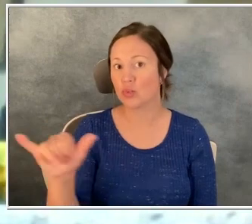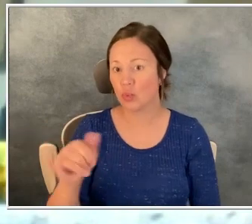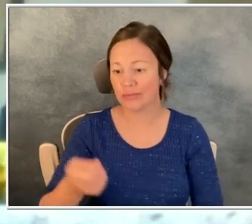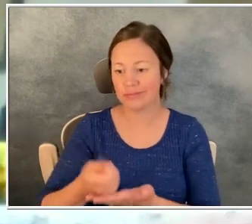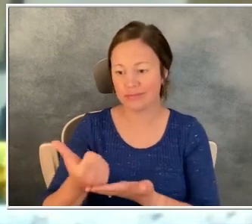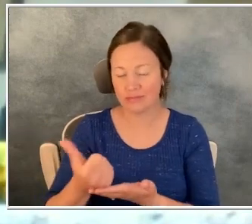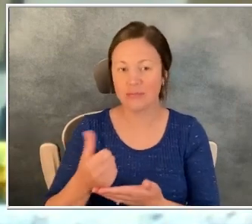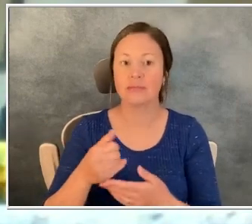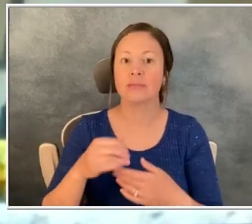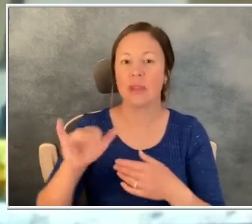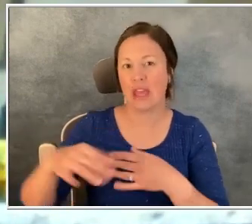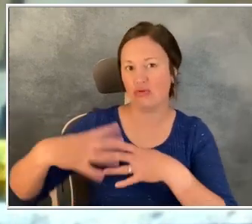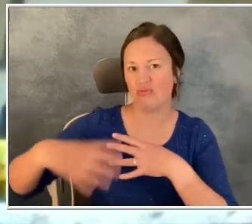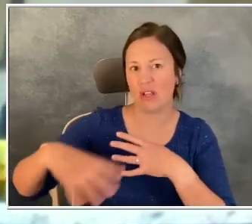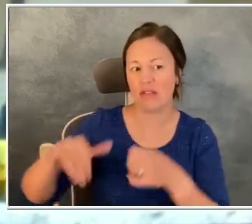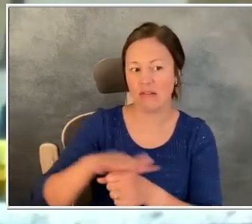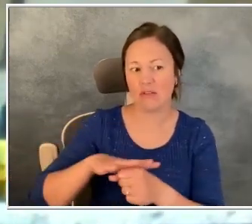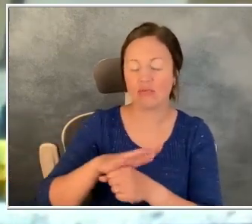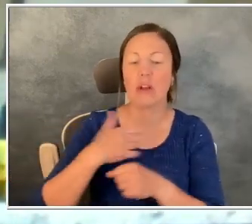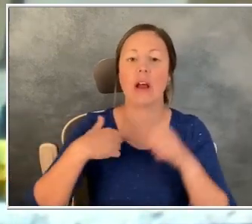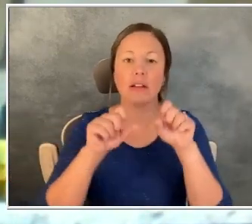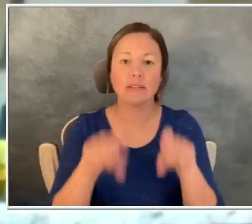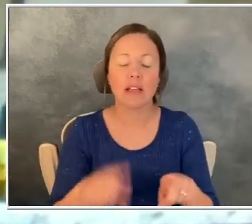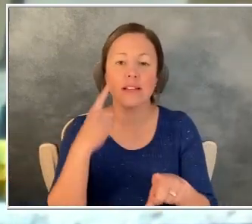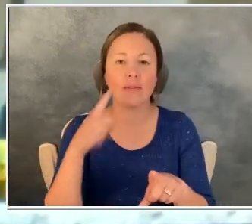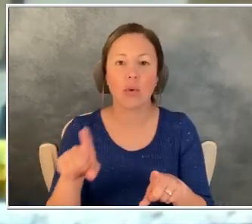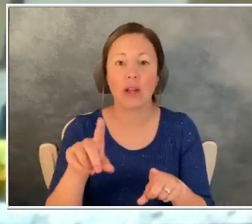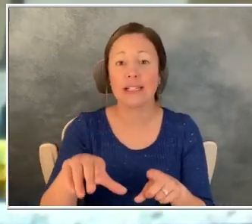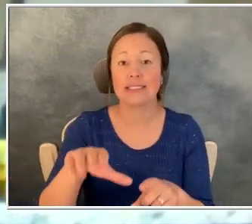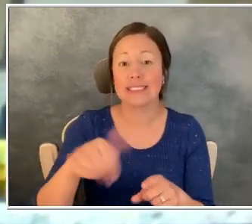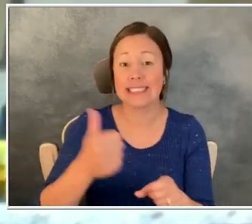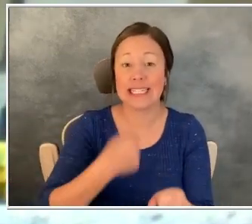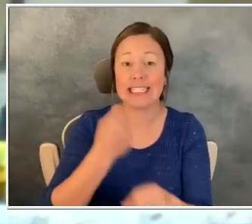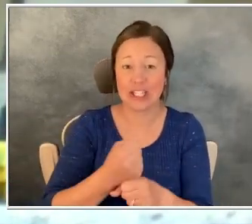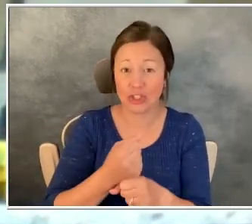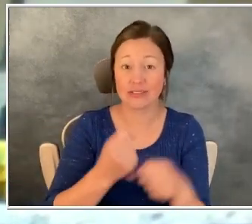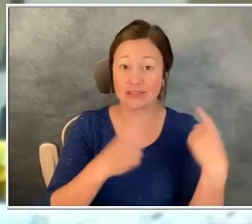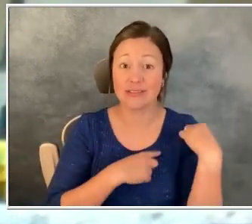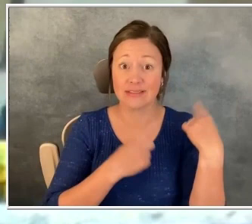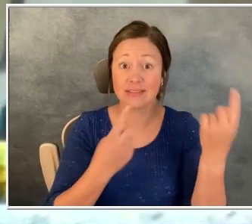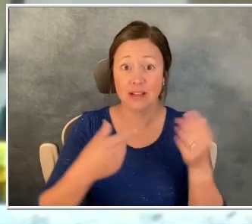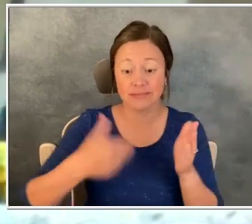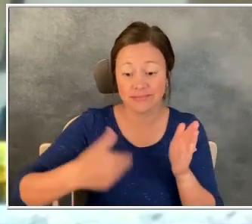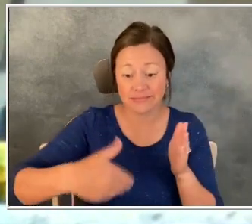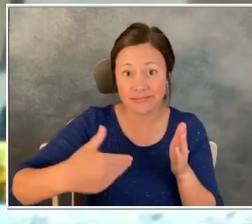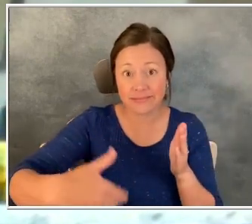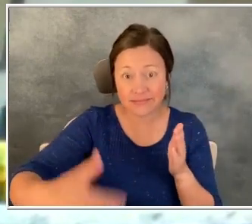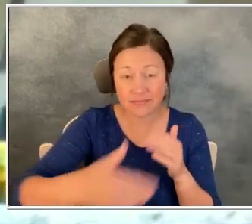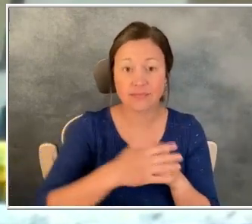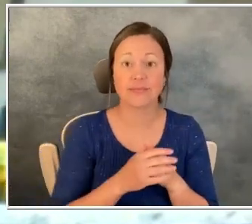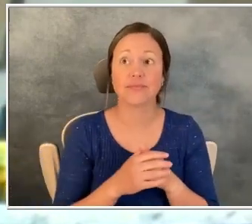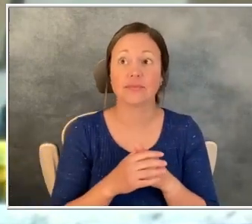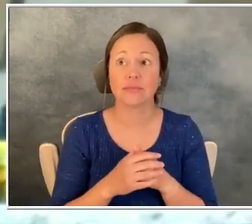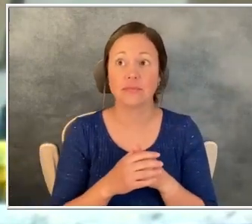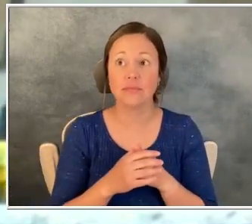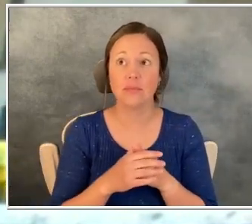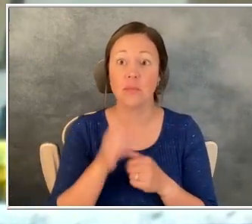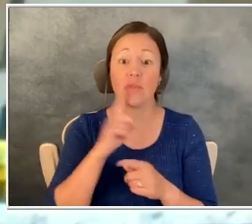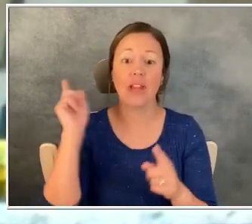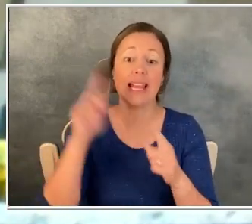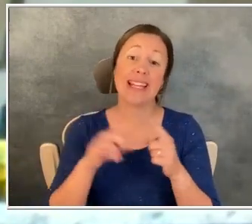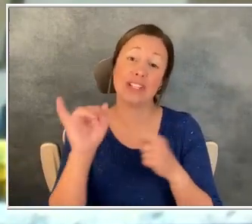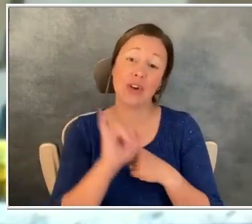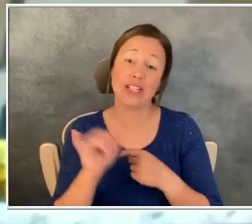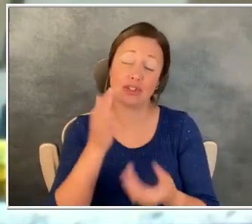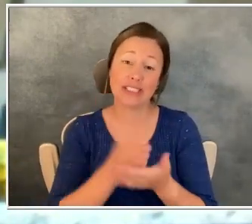um, I got tested for 10 years after that. Um, essentially I got tested until insurance stopped paying